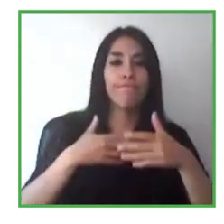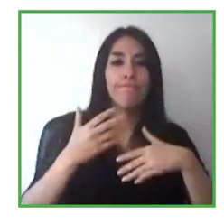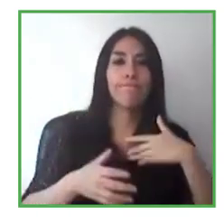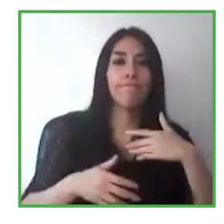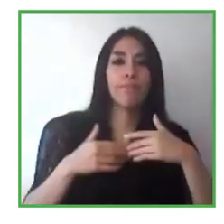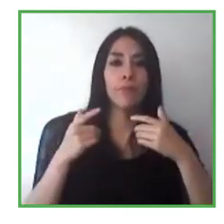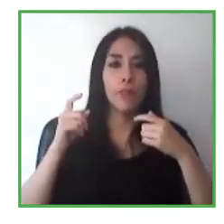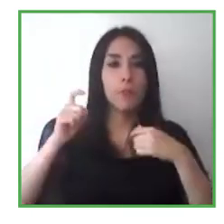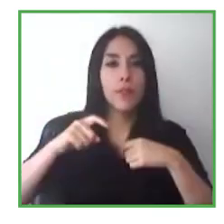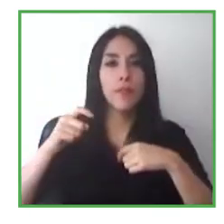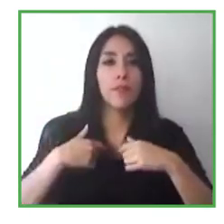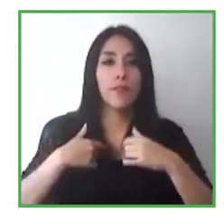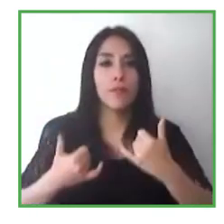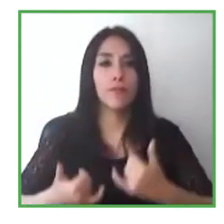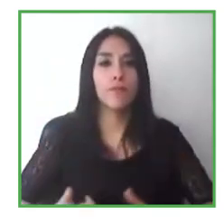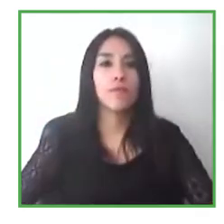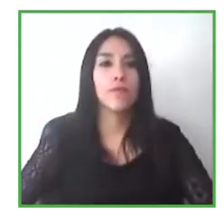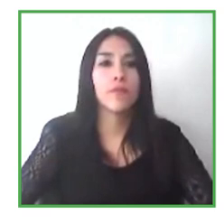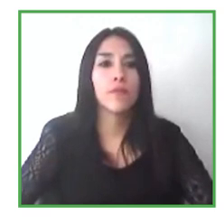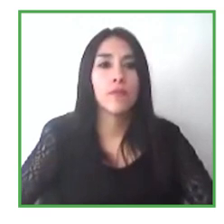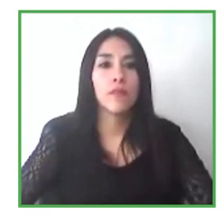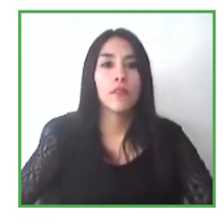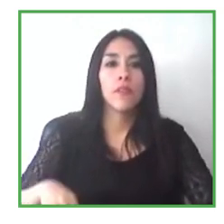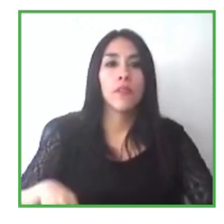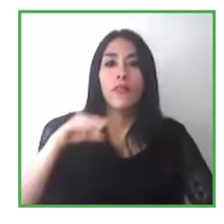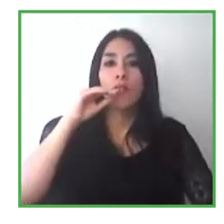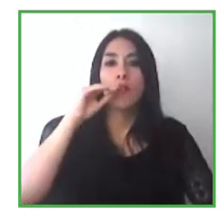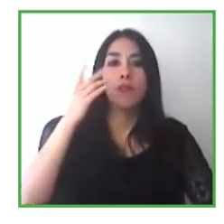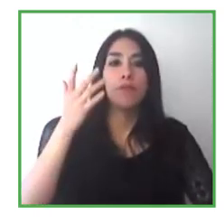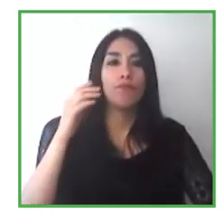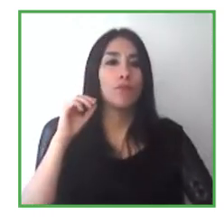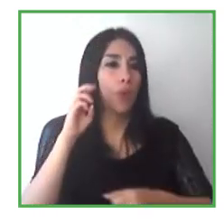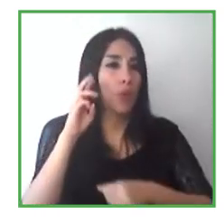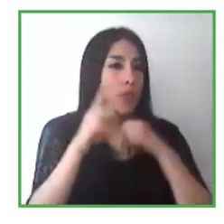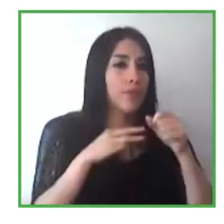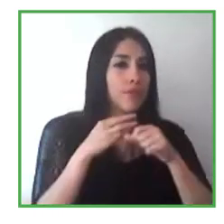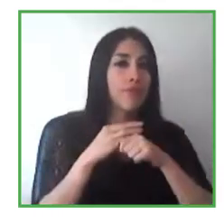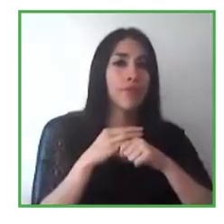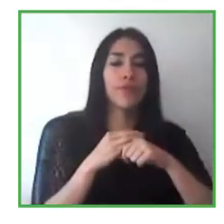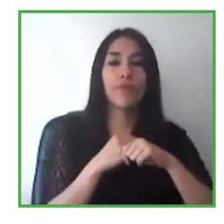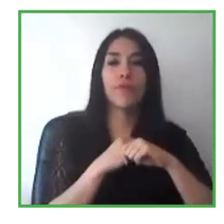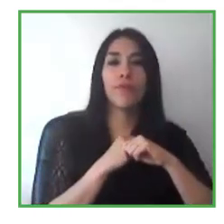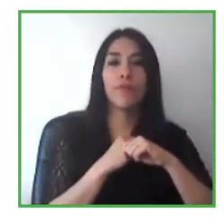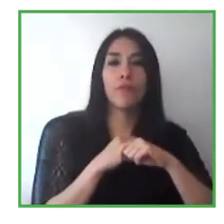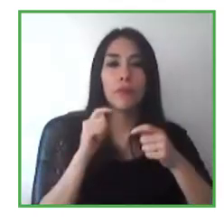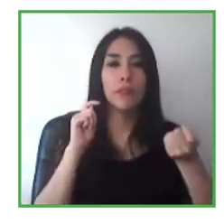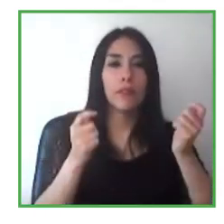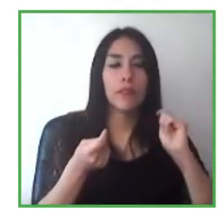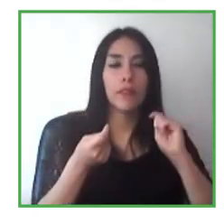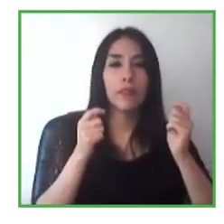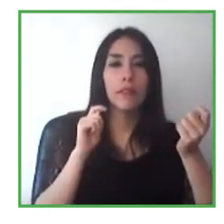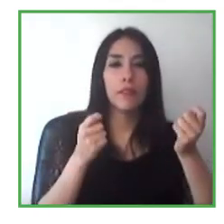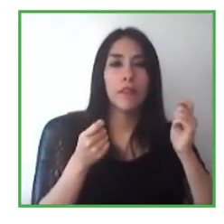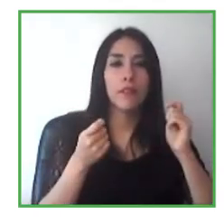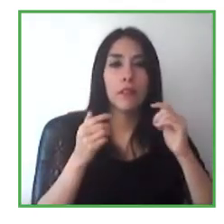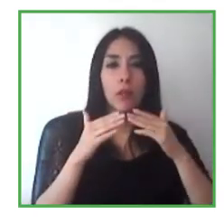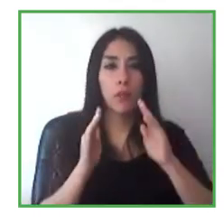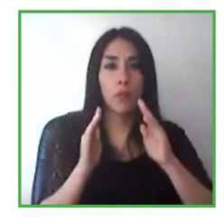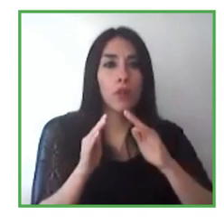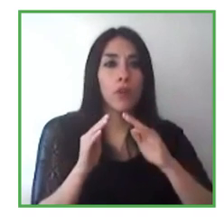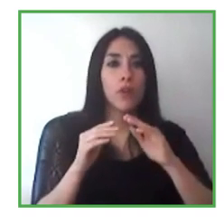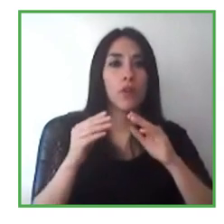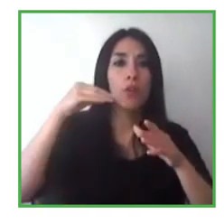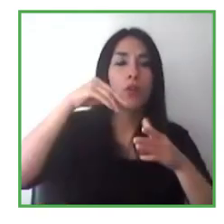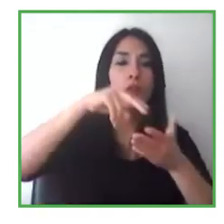hybrid and working from home. You know, Jessica, you sort of talked about this, too. But, you know, I sort of feel like we were ahead of our time. Many of us were